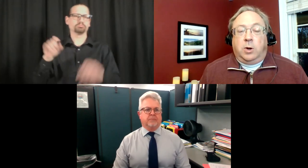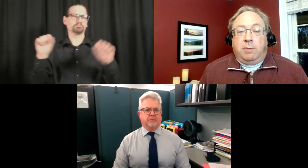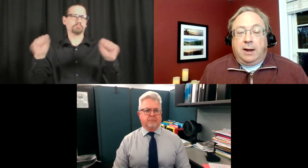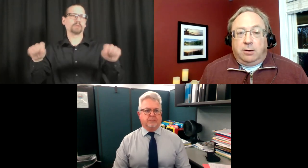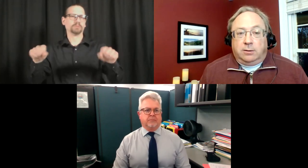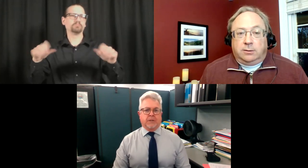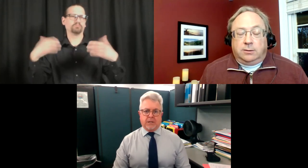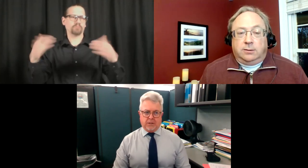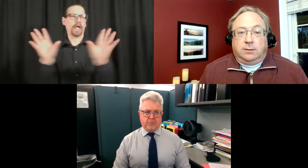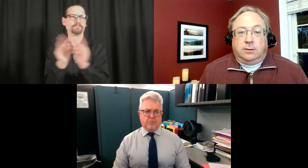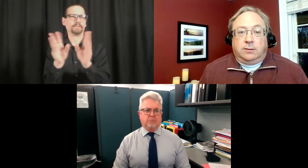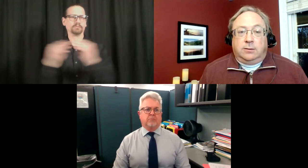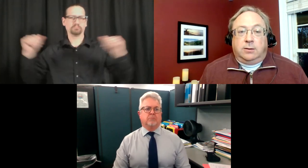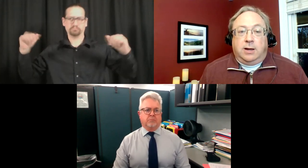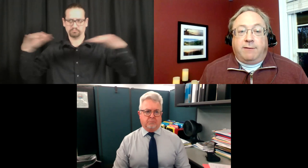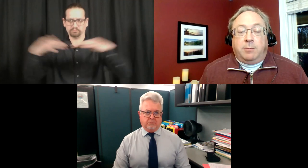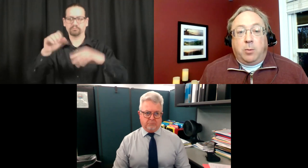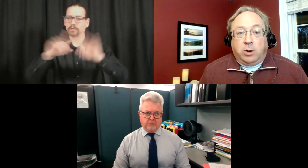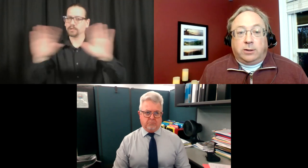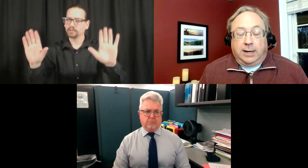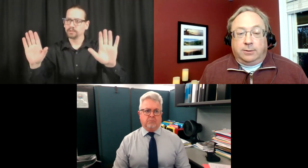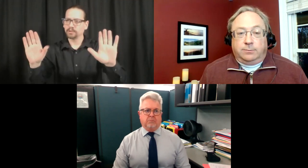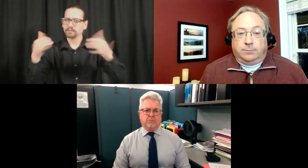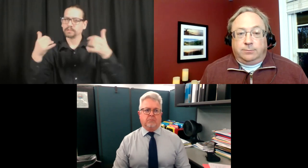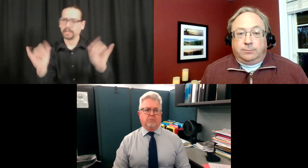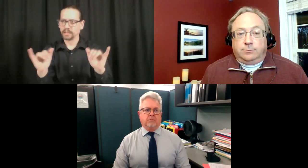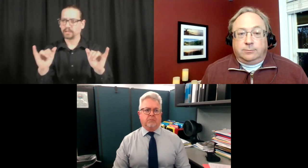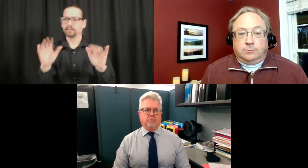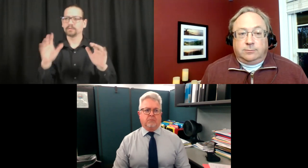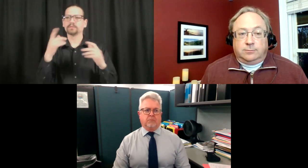we'll know better after memorial day